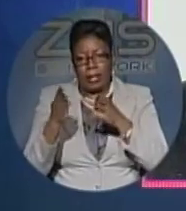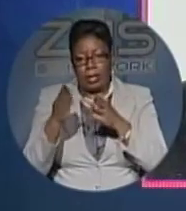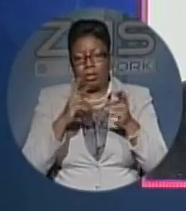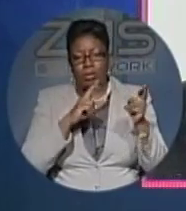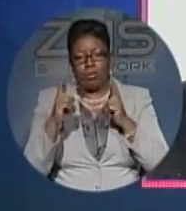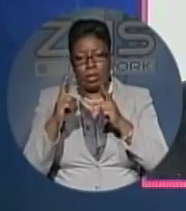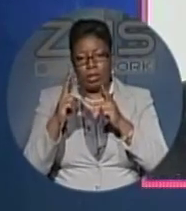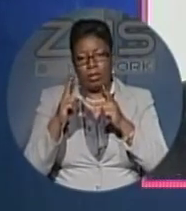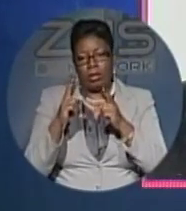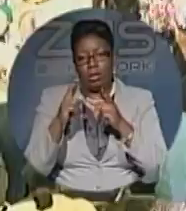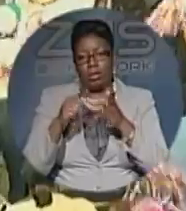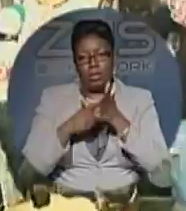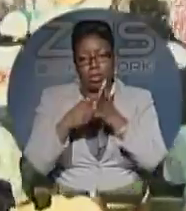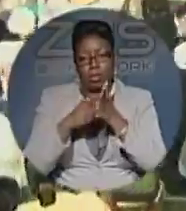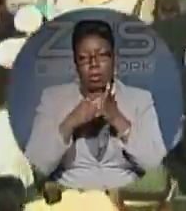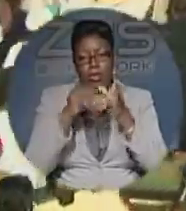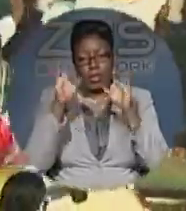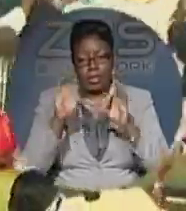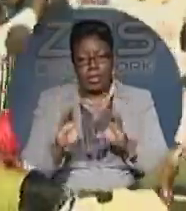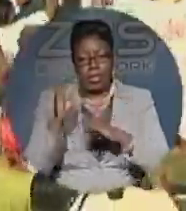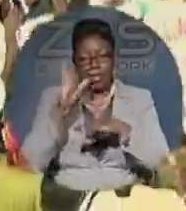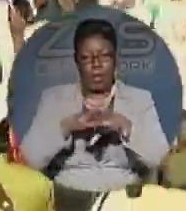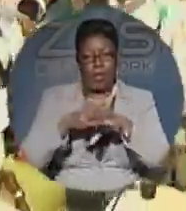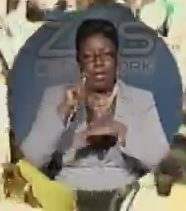its candidates on Thursday. Shanique Miller, ZNS News.